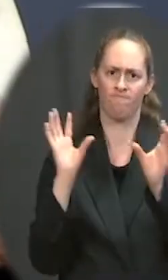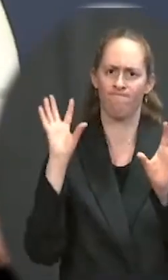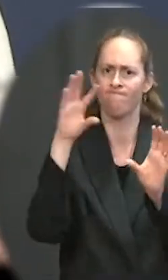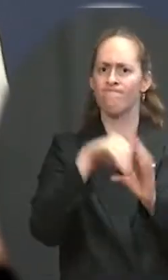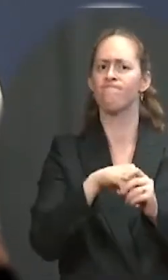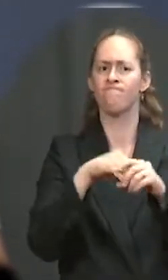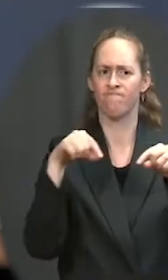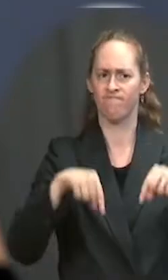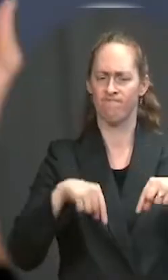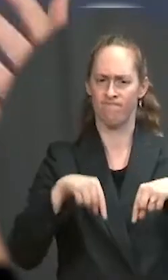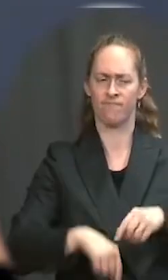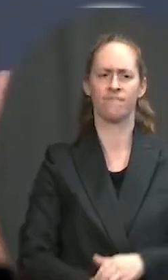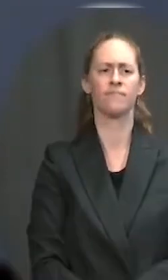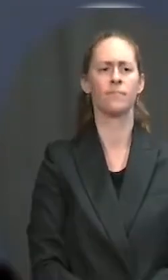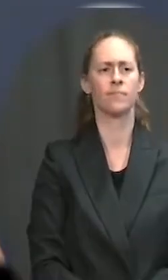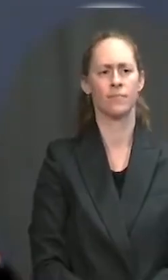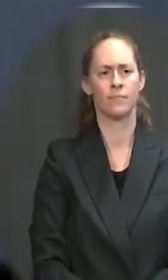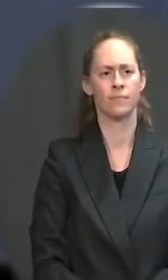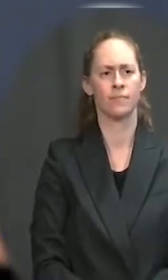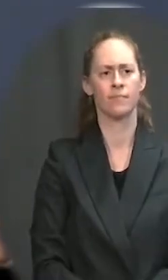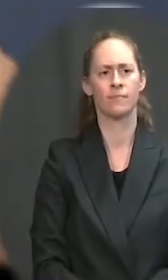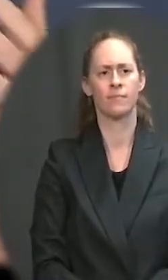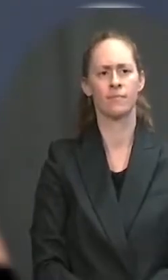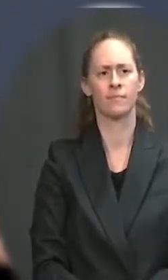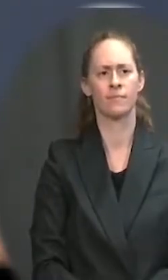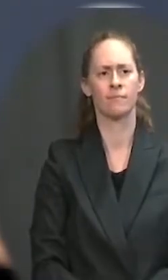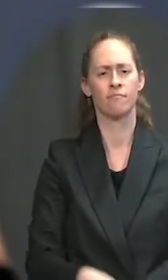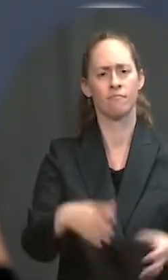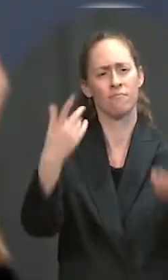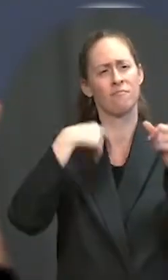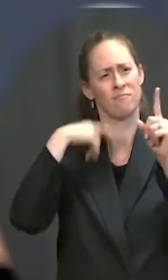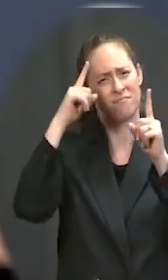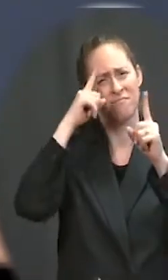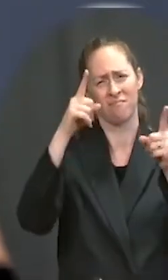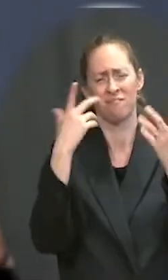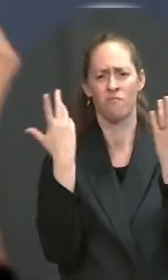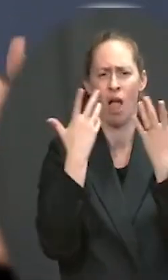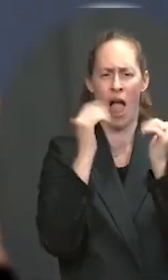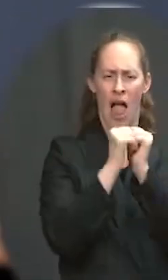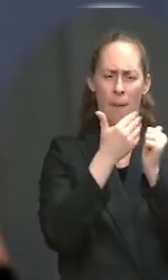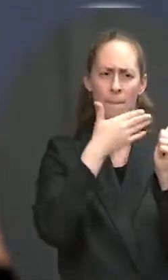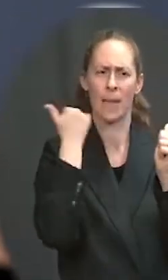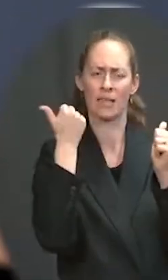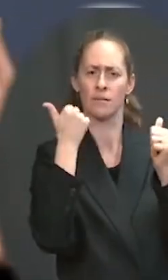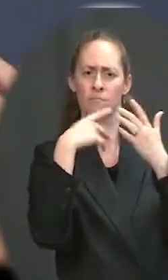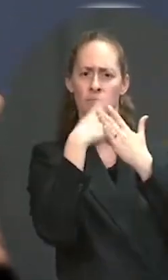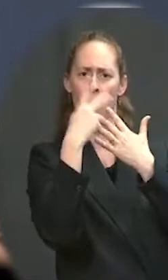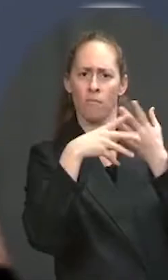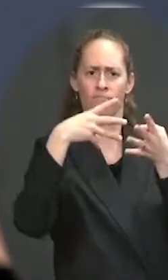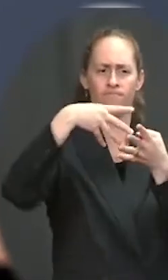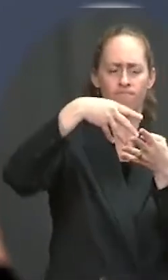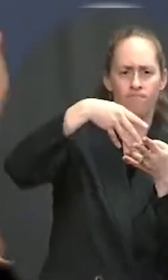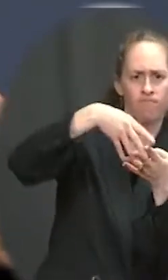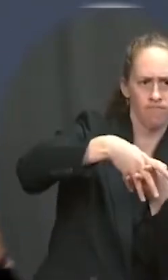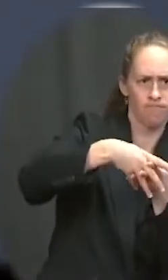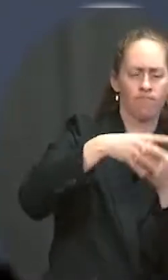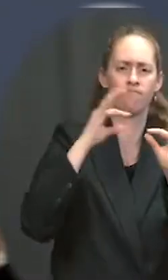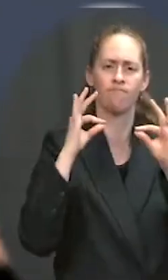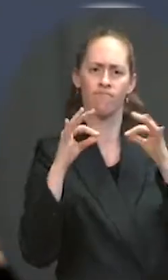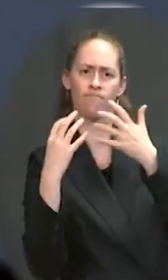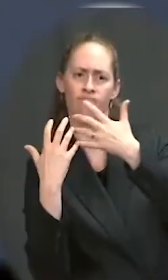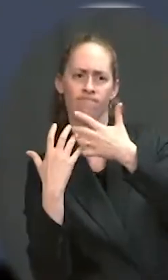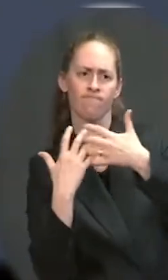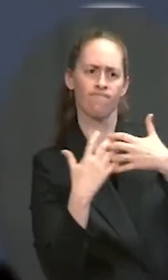is to have a better understanding of implementation, how it would work and ensure that these guidelines can be implemented, and they would not